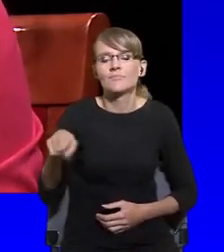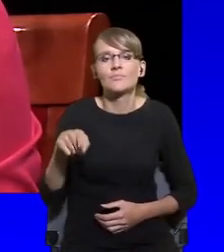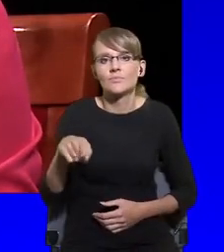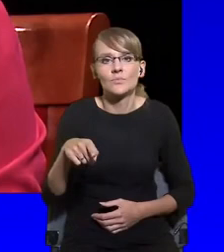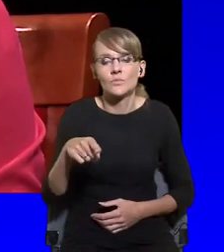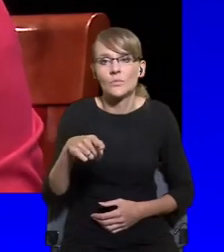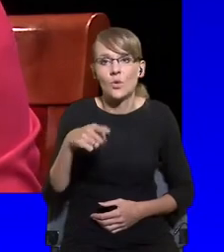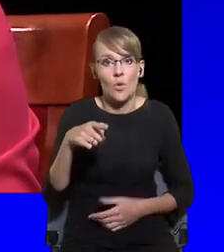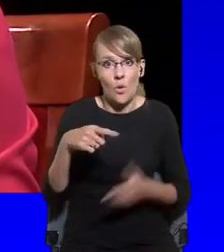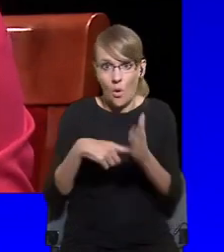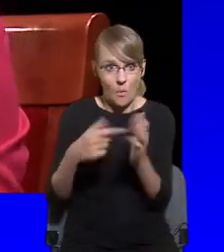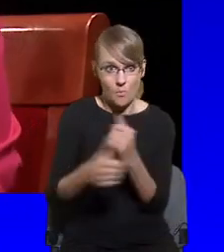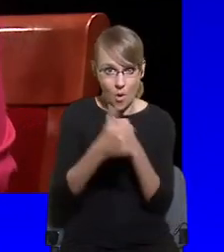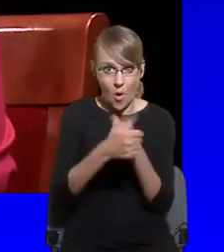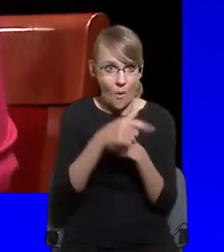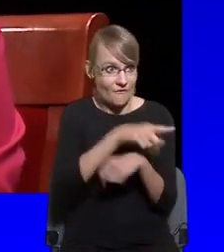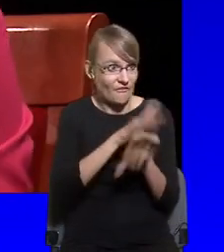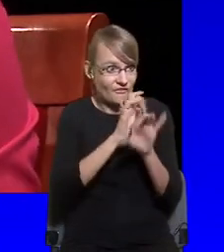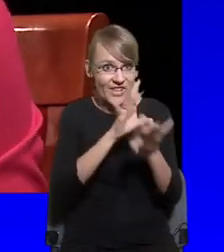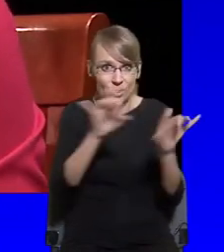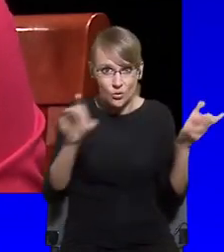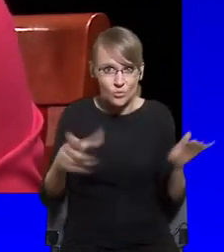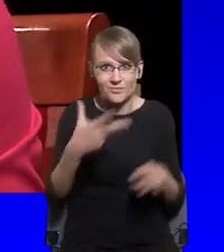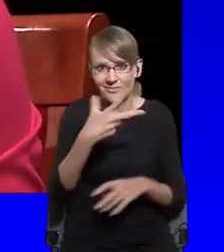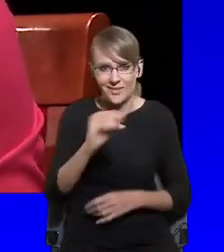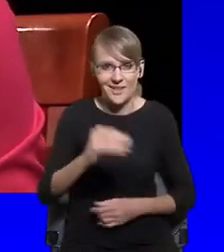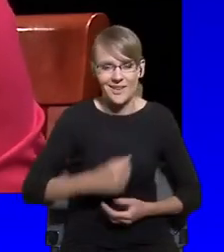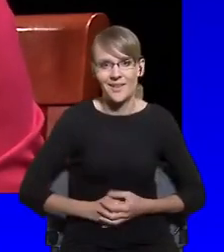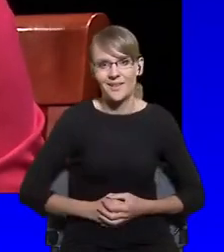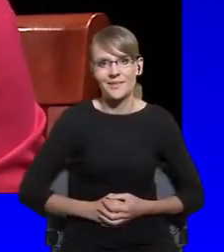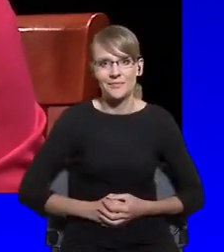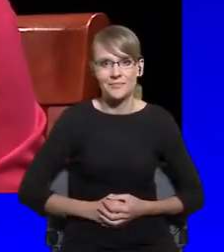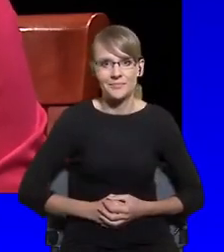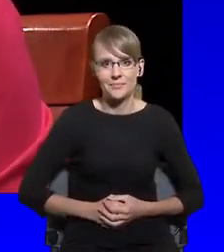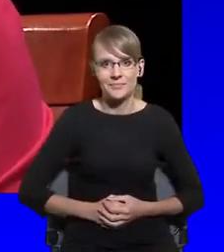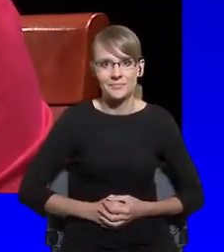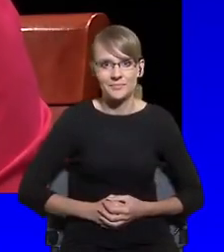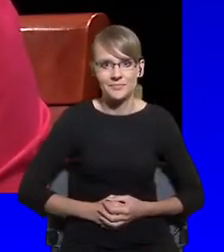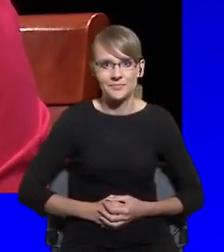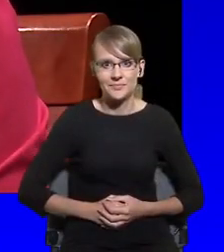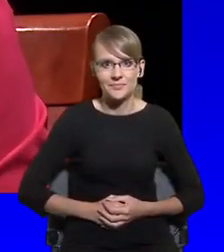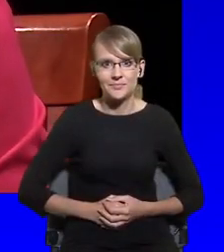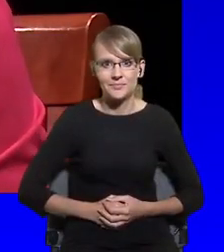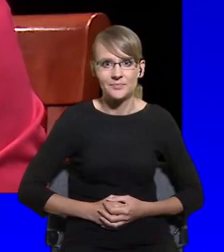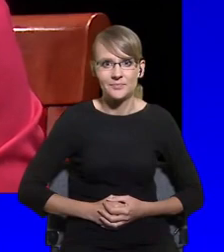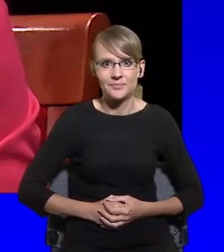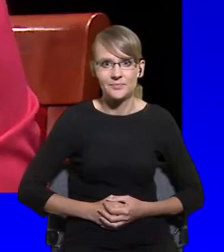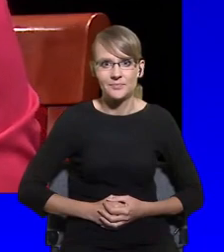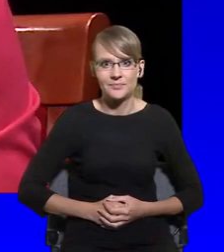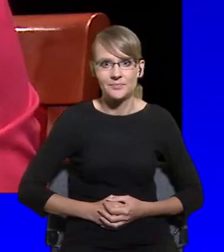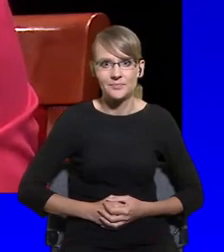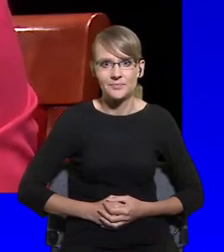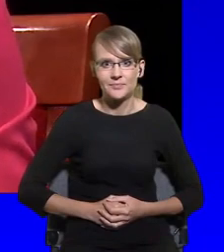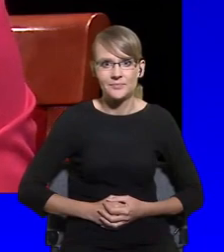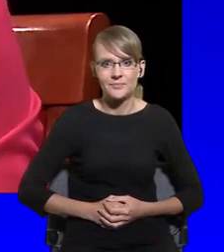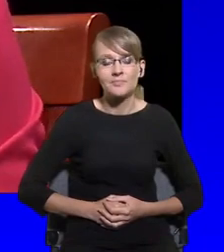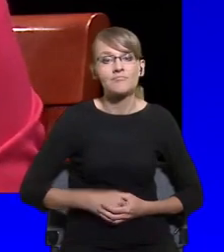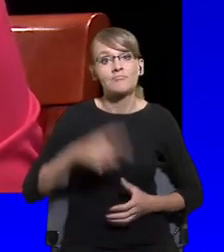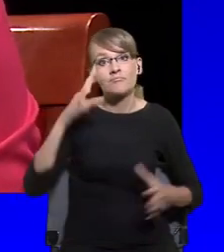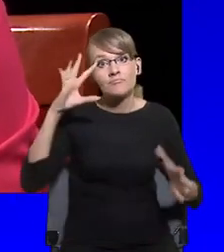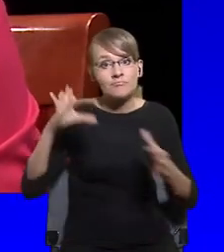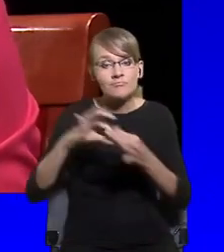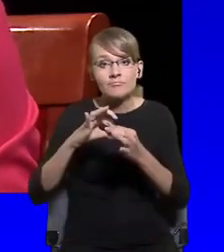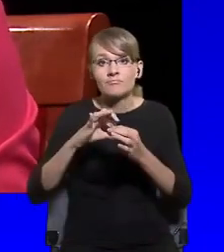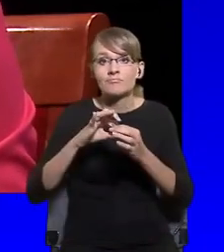about pandemic is actually the association with pandemic is actually, uh, chaos. So, um, but, but the,